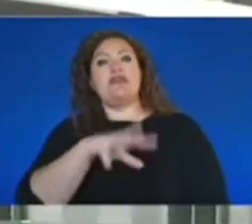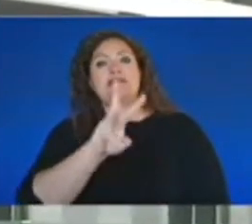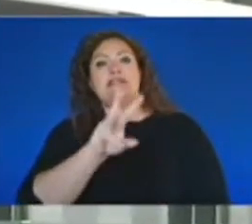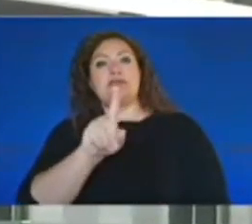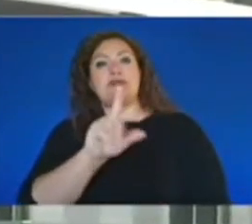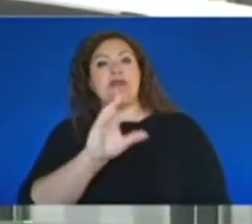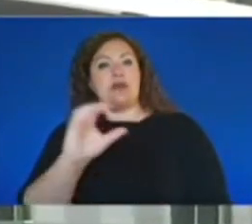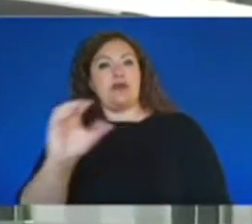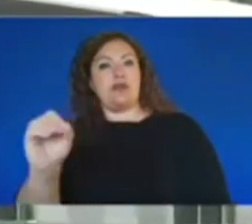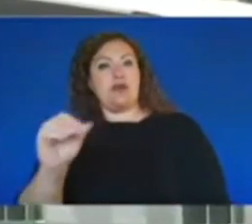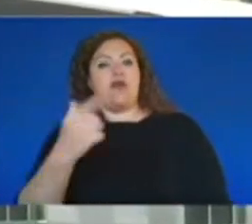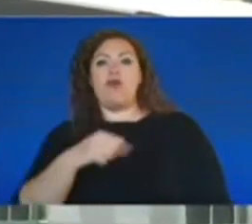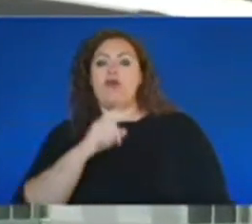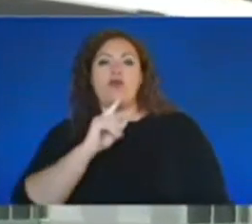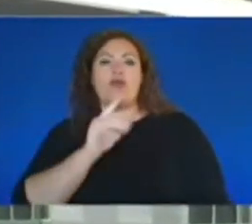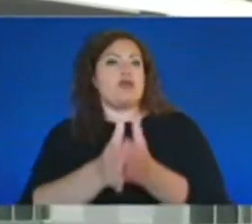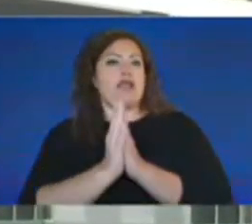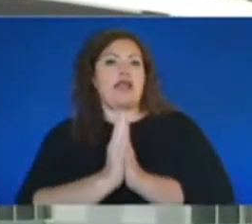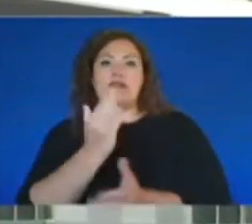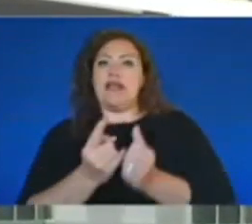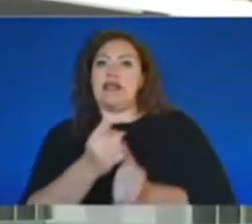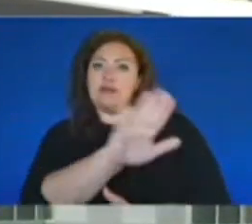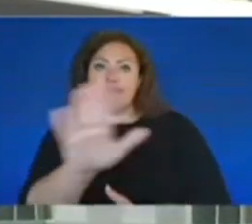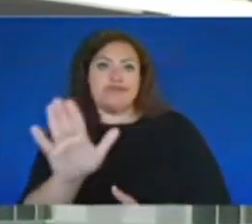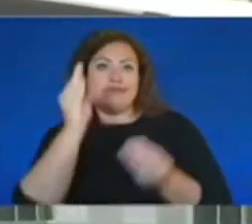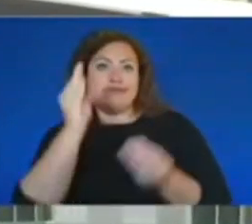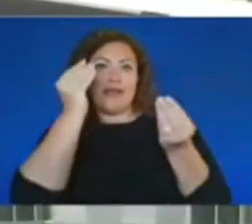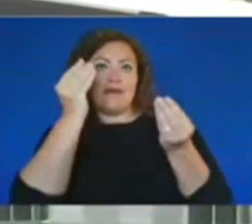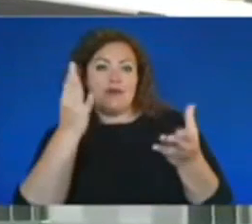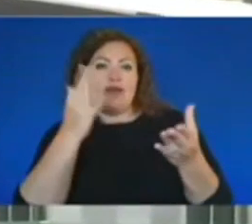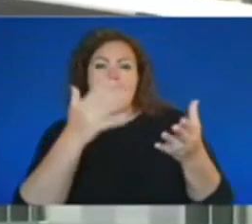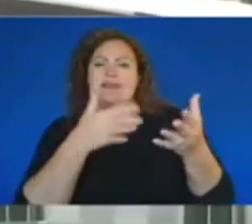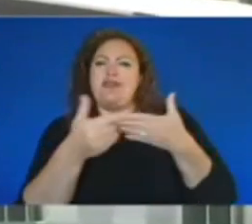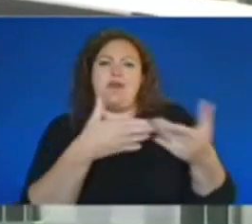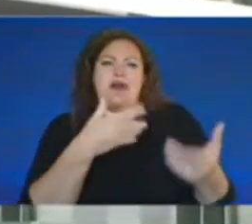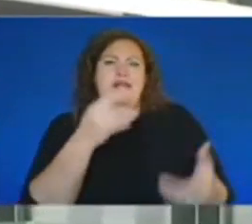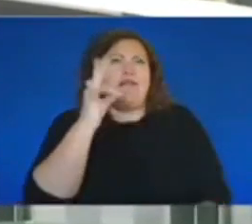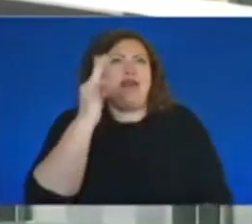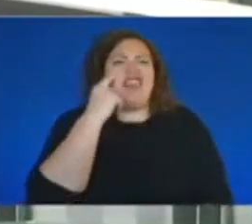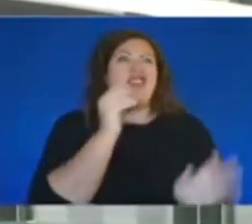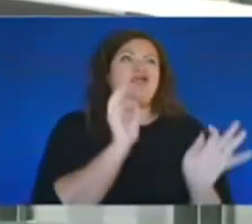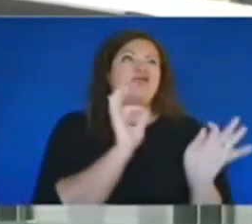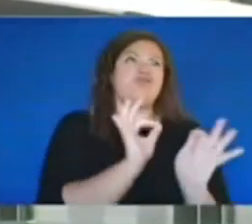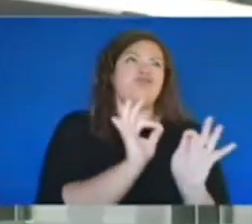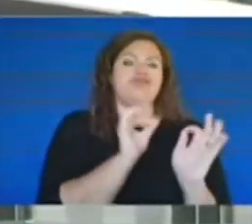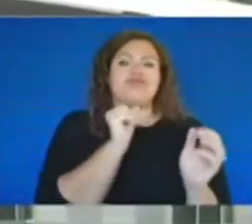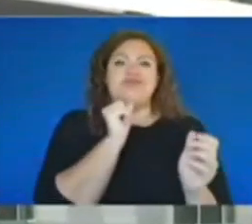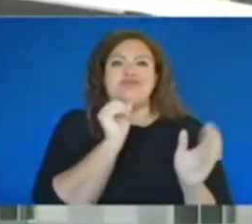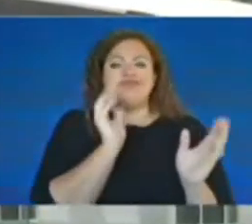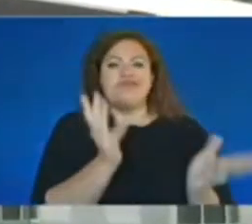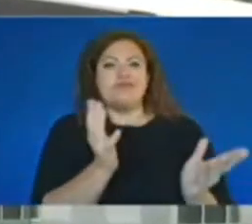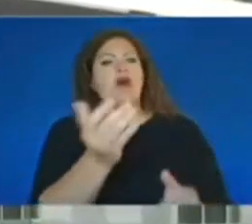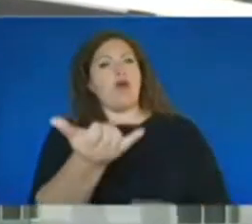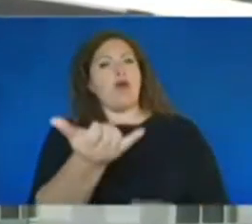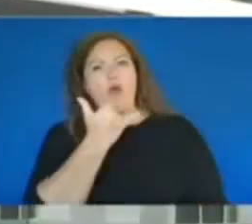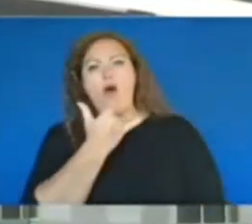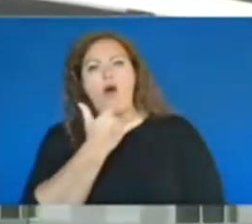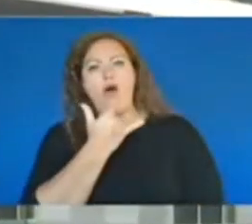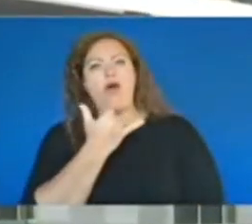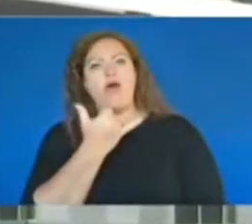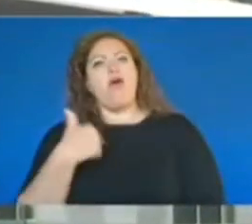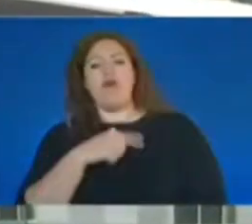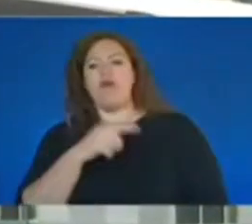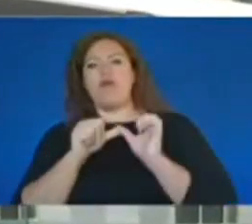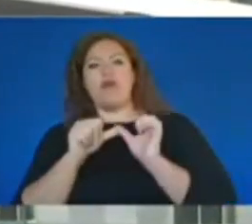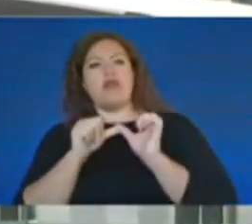We really ask that anyone that has any information, regardless of how small they think it may be or insignificant, to give us a call. As we continue to put